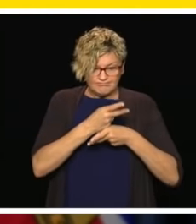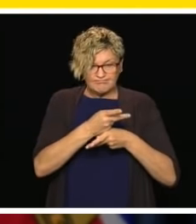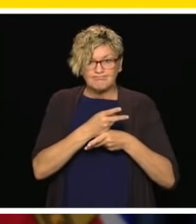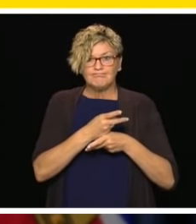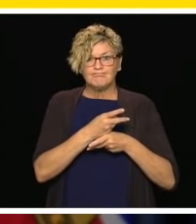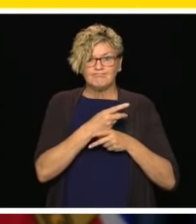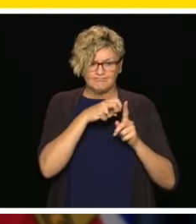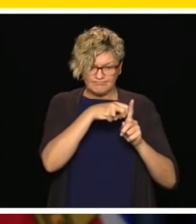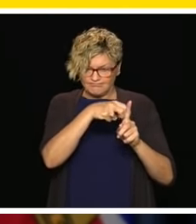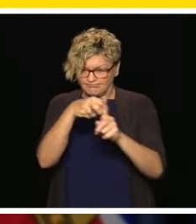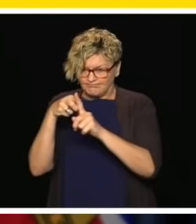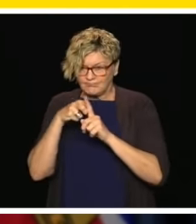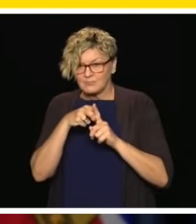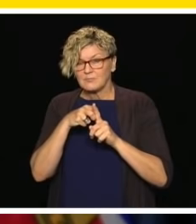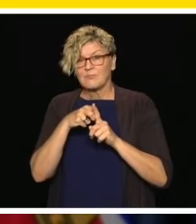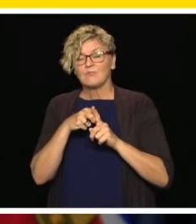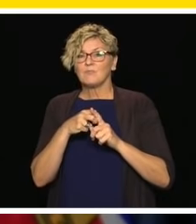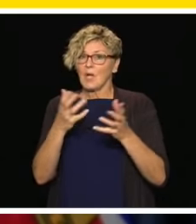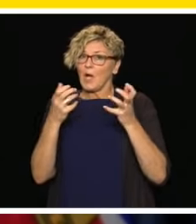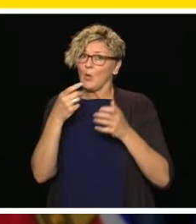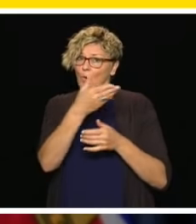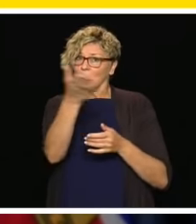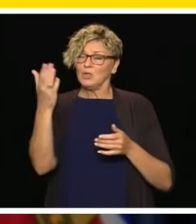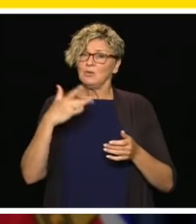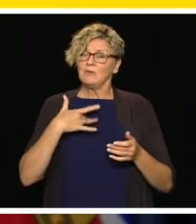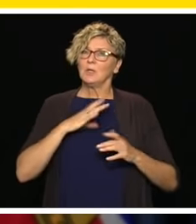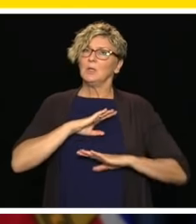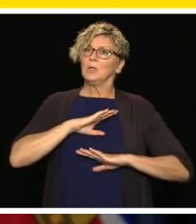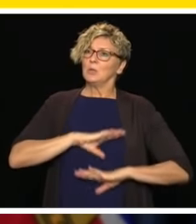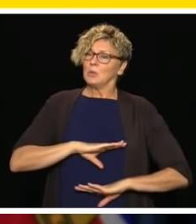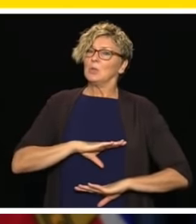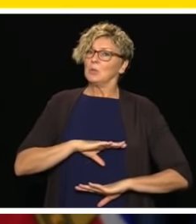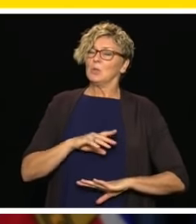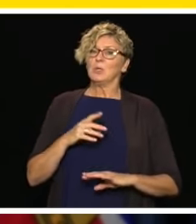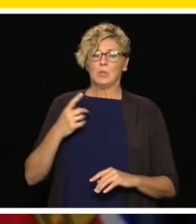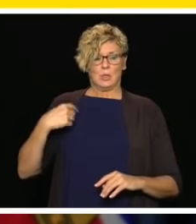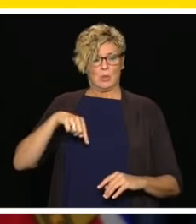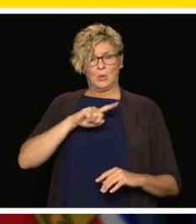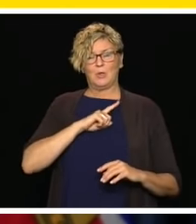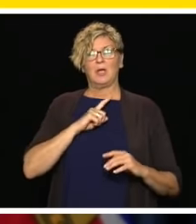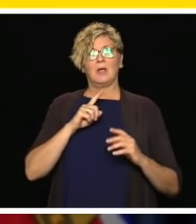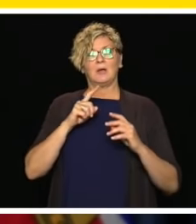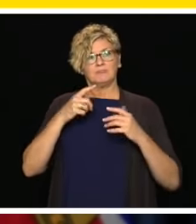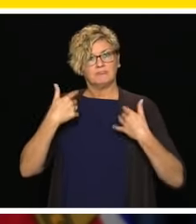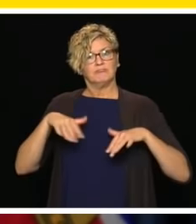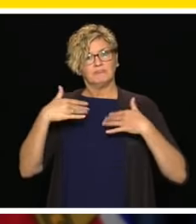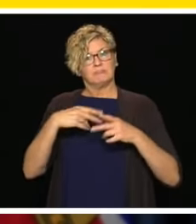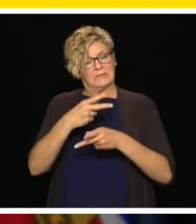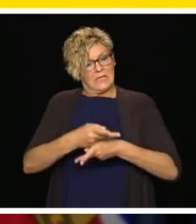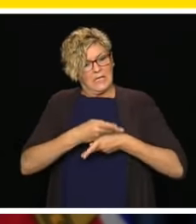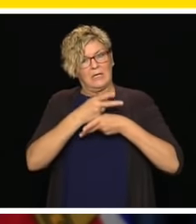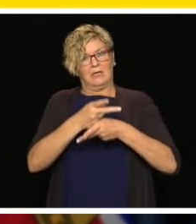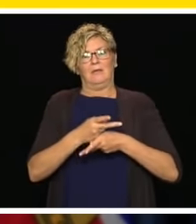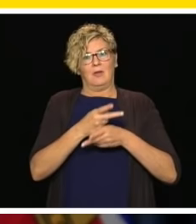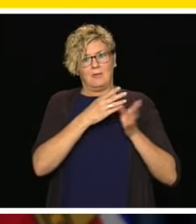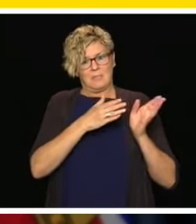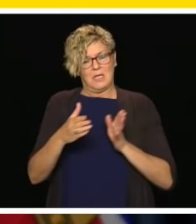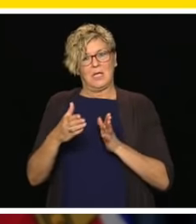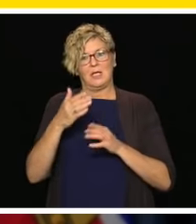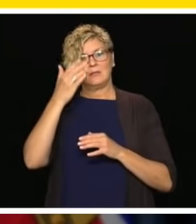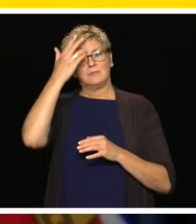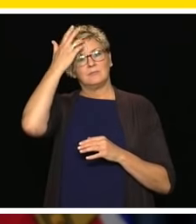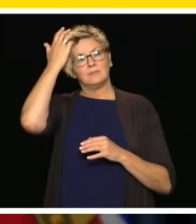approach is being taken. This is about moving forward in a way that we can all feel good about. Some